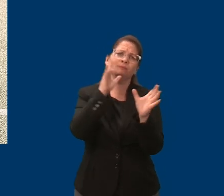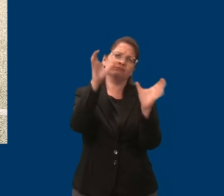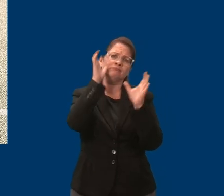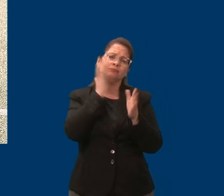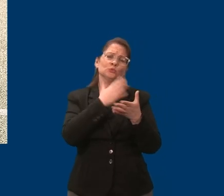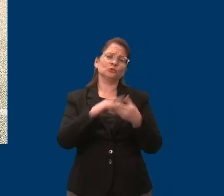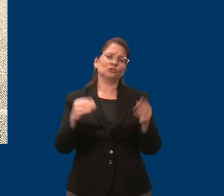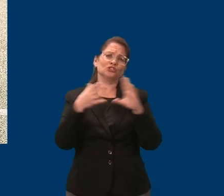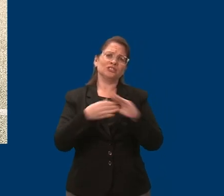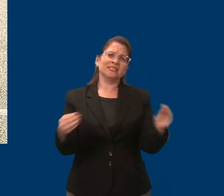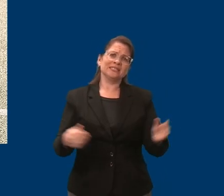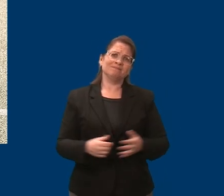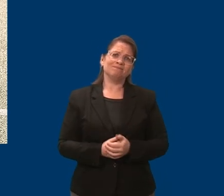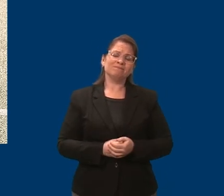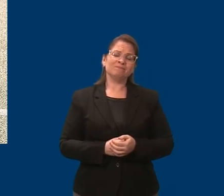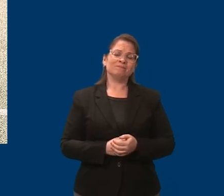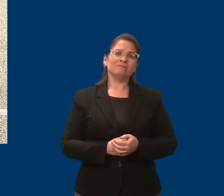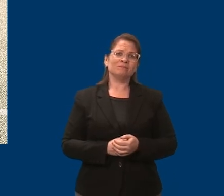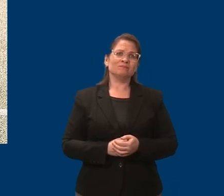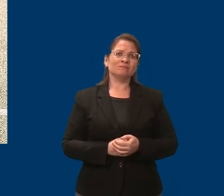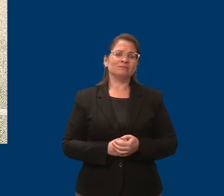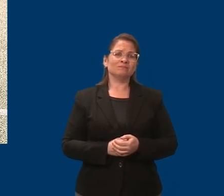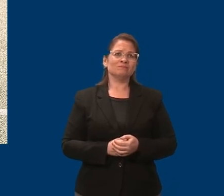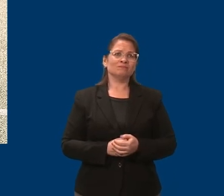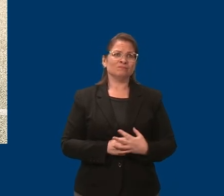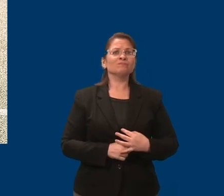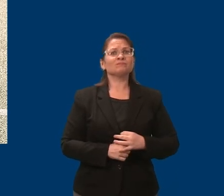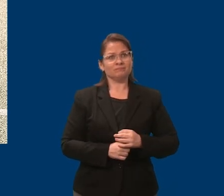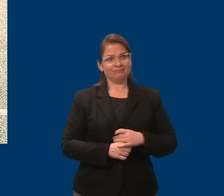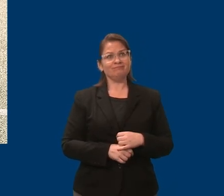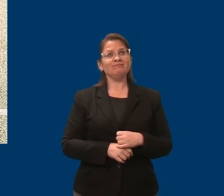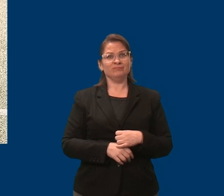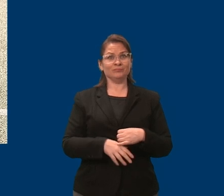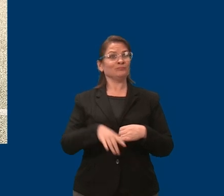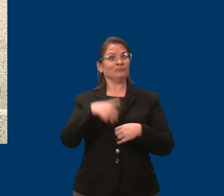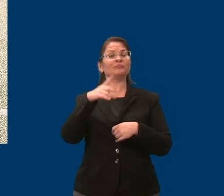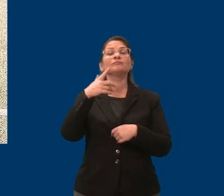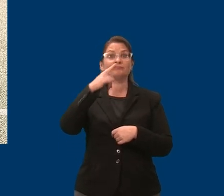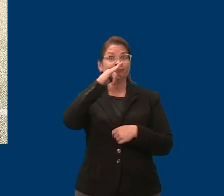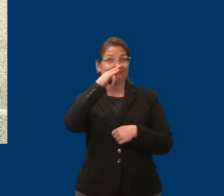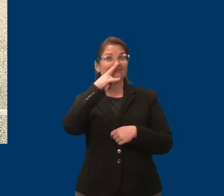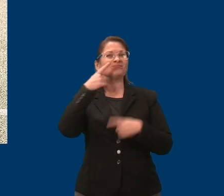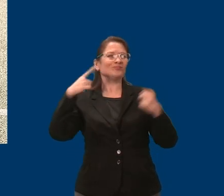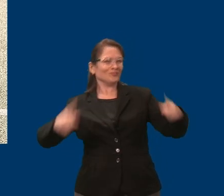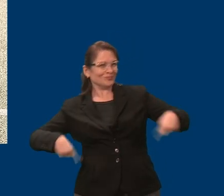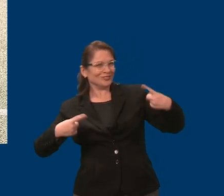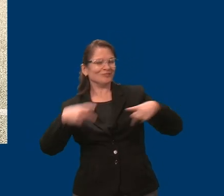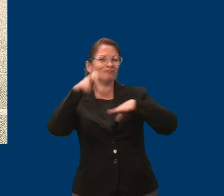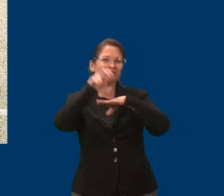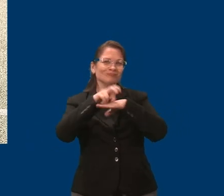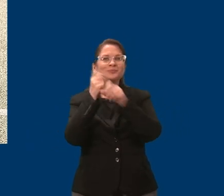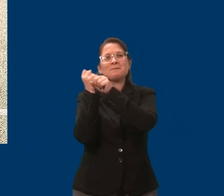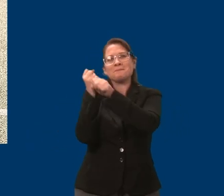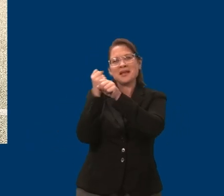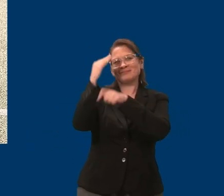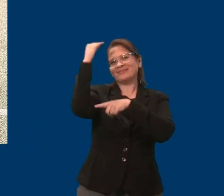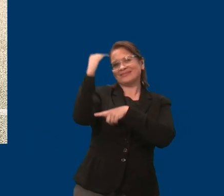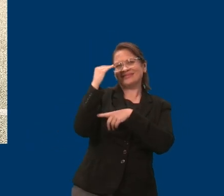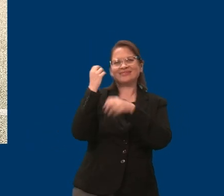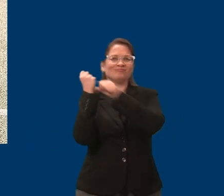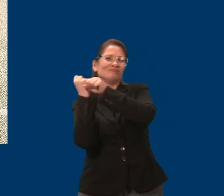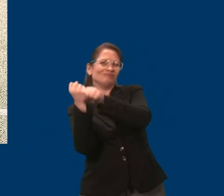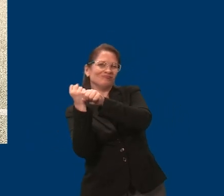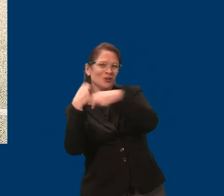Toddler, using a motorized wheelchair, wearing a baseball cap and uniform, holding